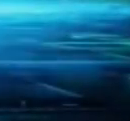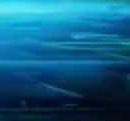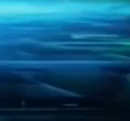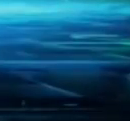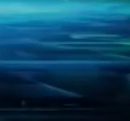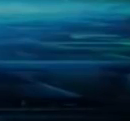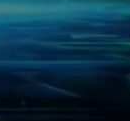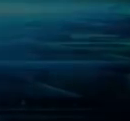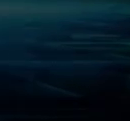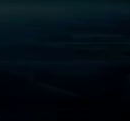To To To You